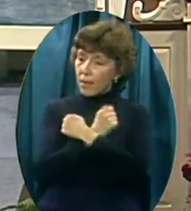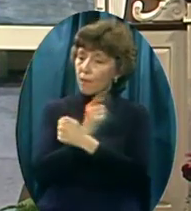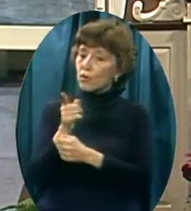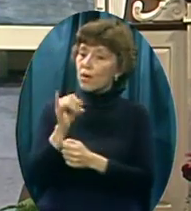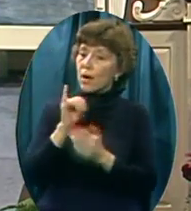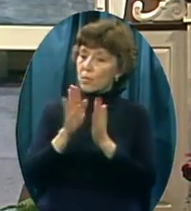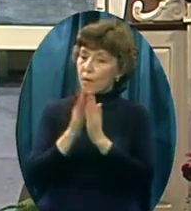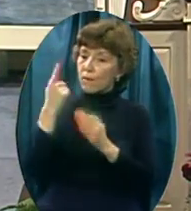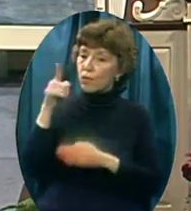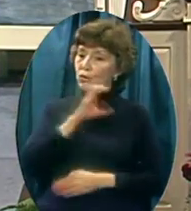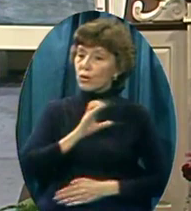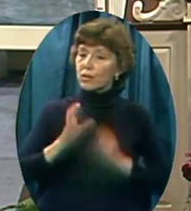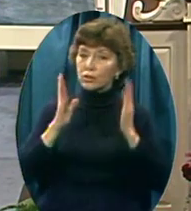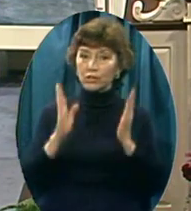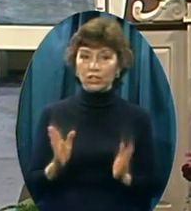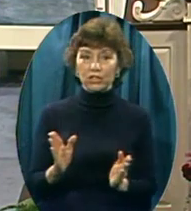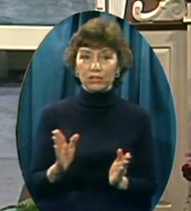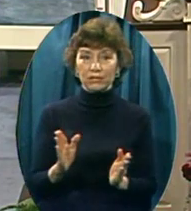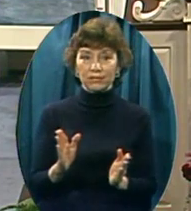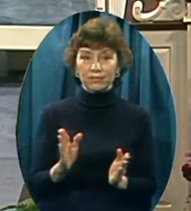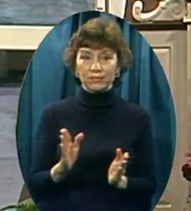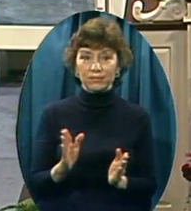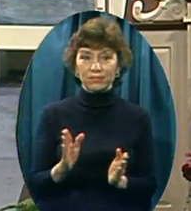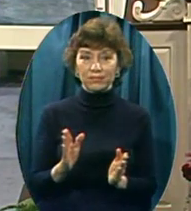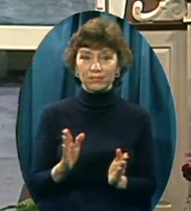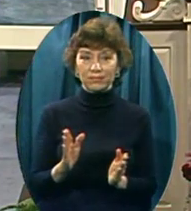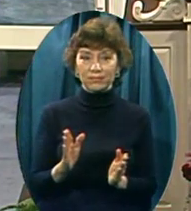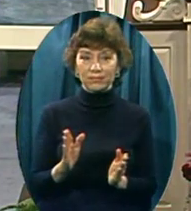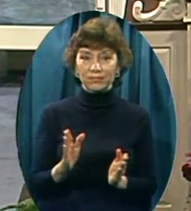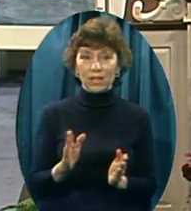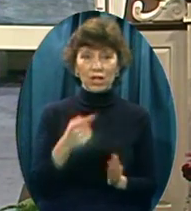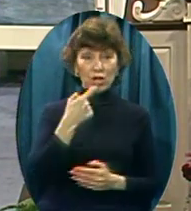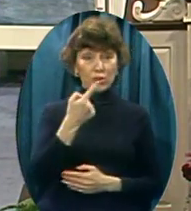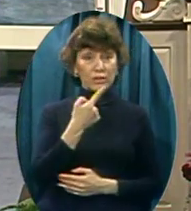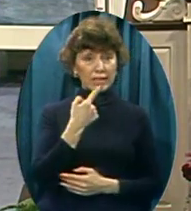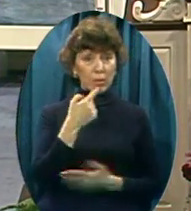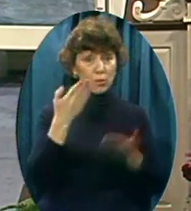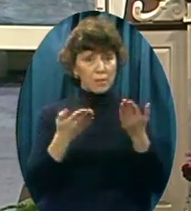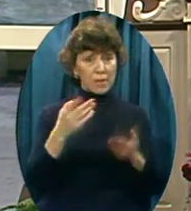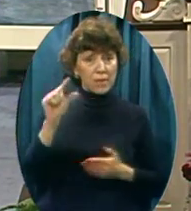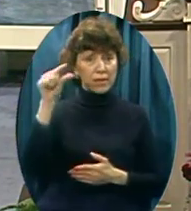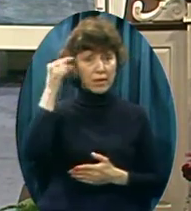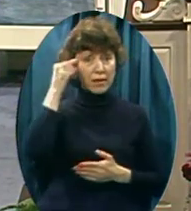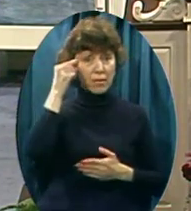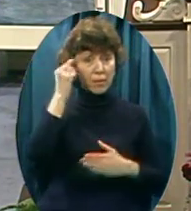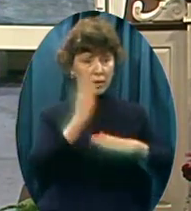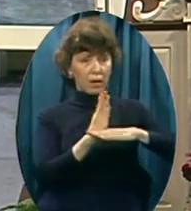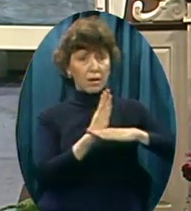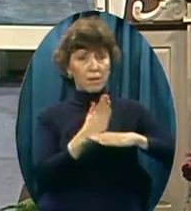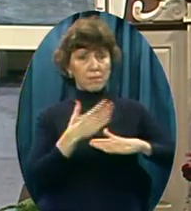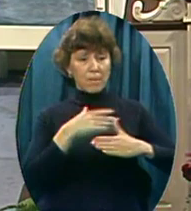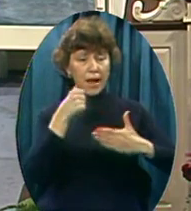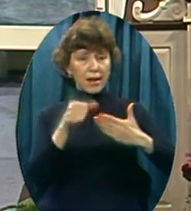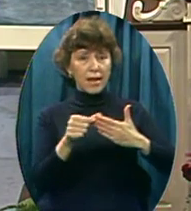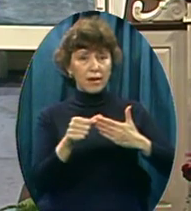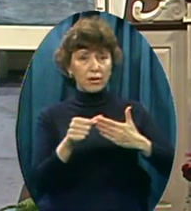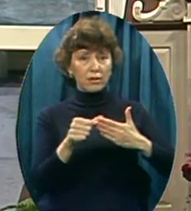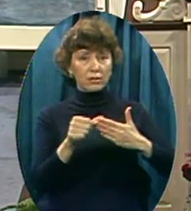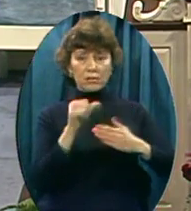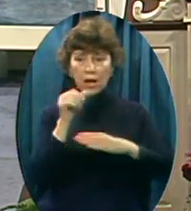That's what we hope We want the government Of Romania To know That millions Of American Christians